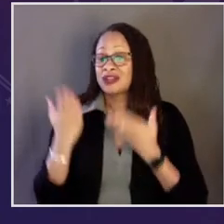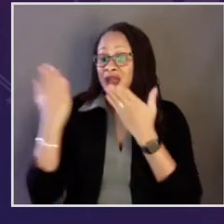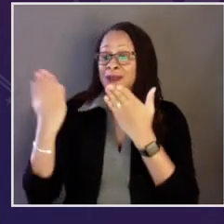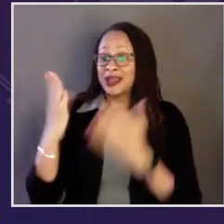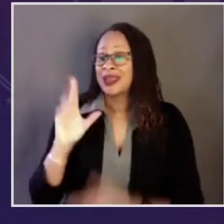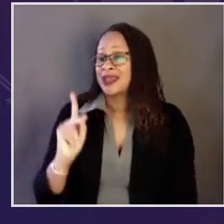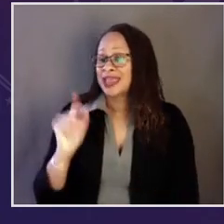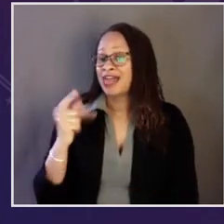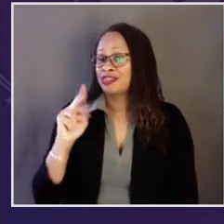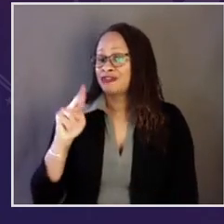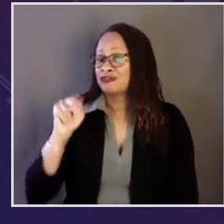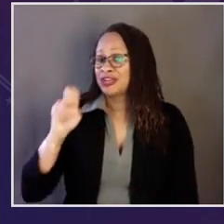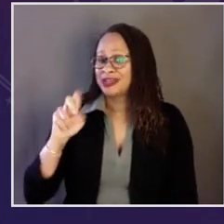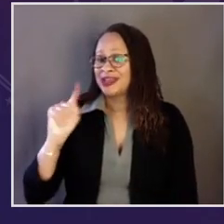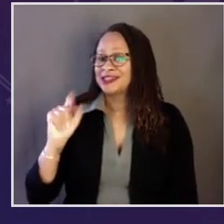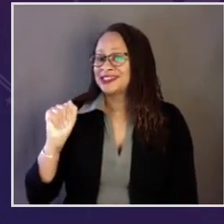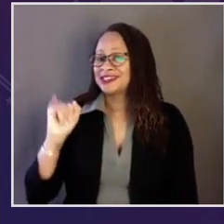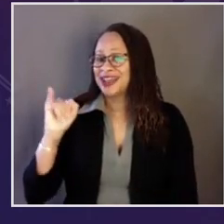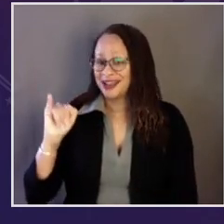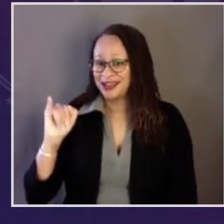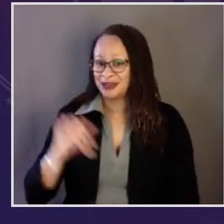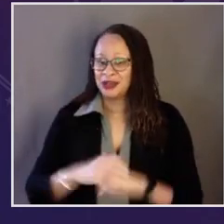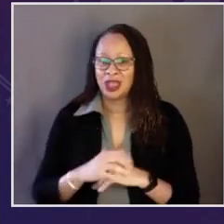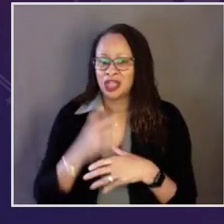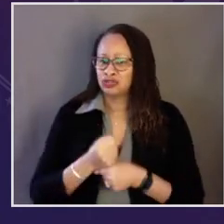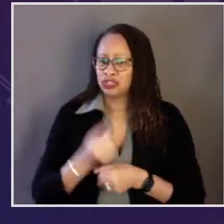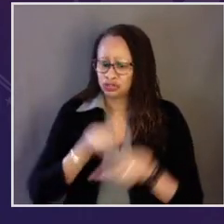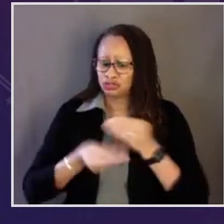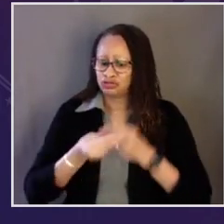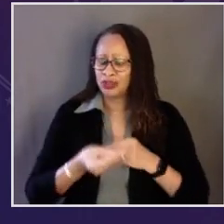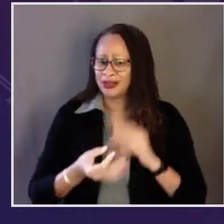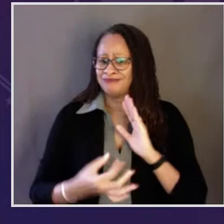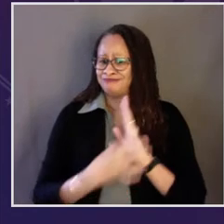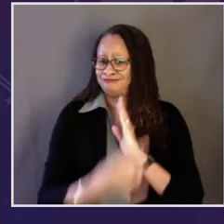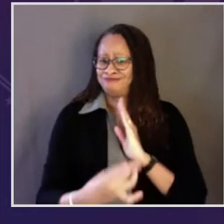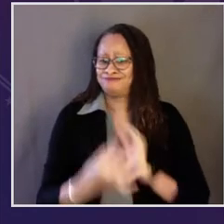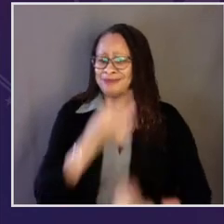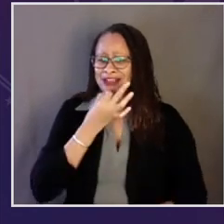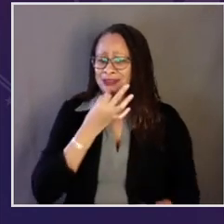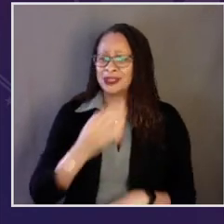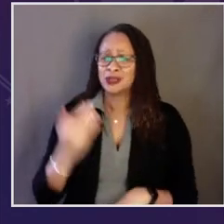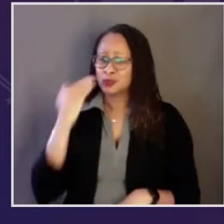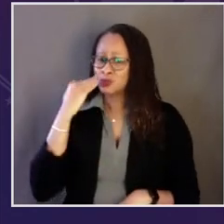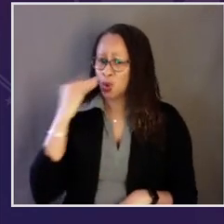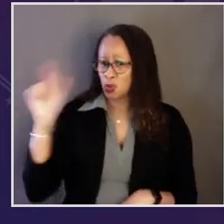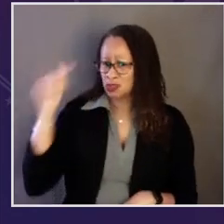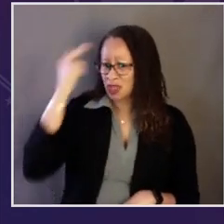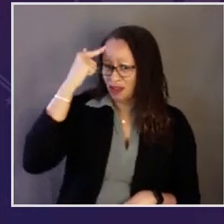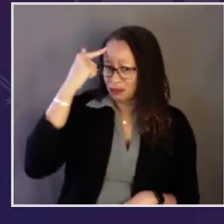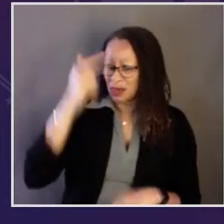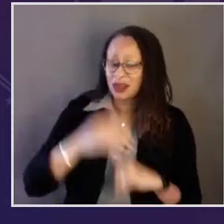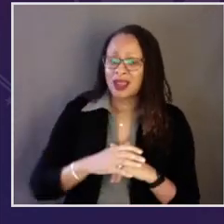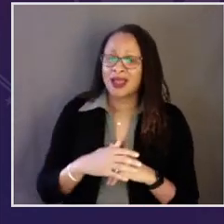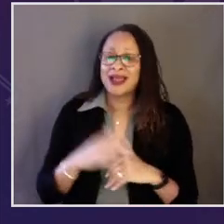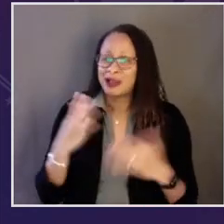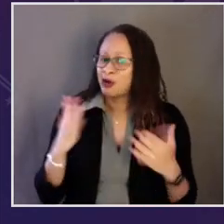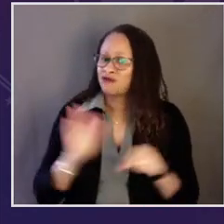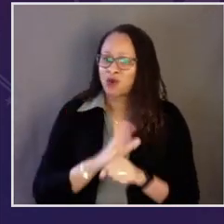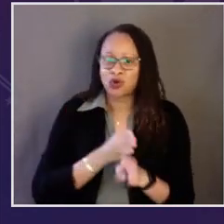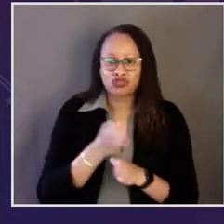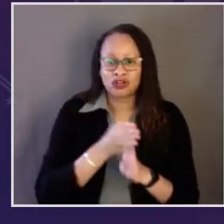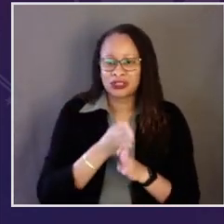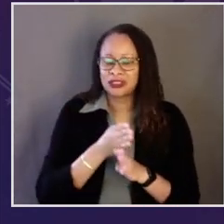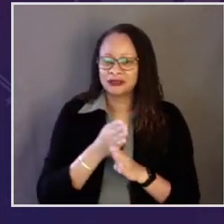United States Trade Representative, we've nominated Catherine Tai, a trusted trade expert, a dedicated